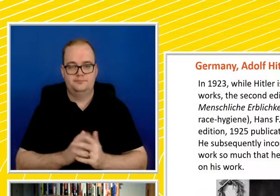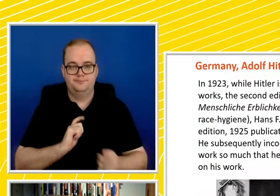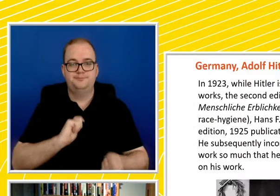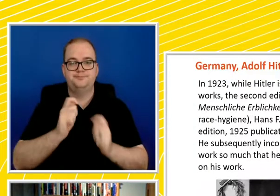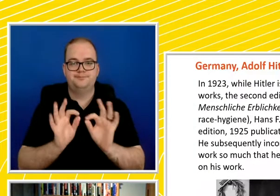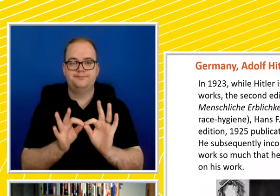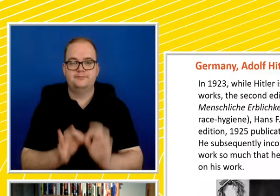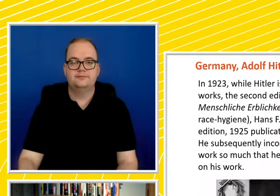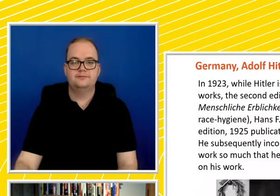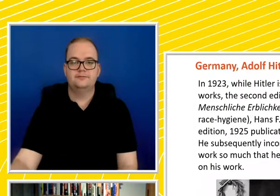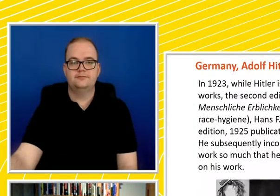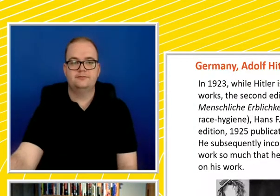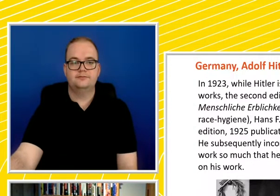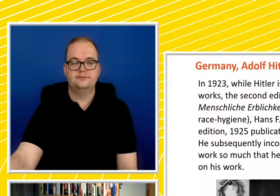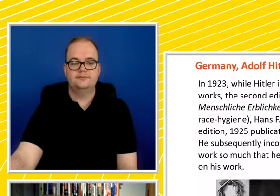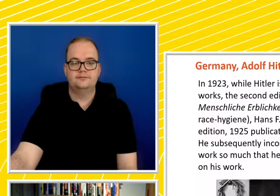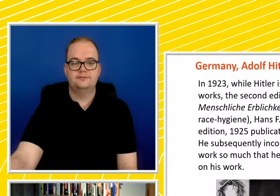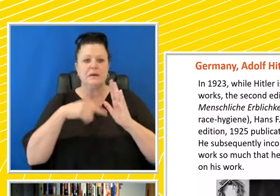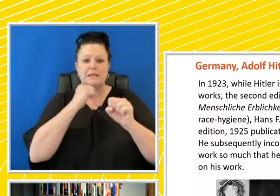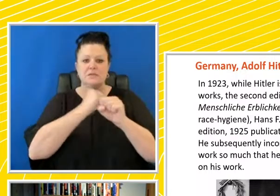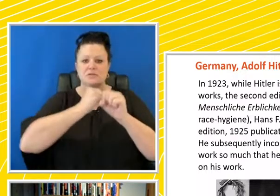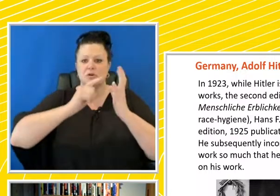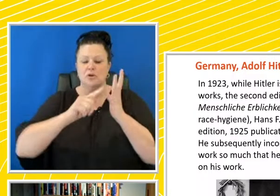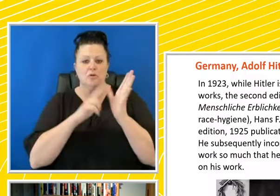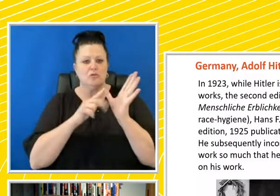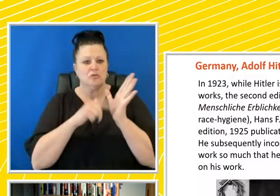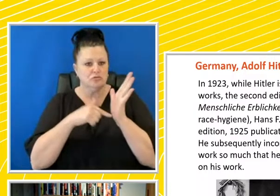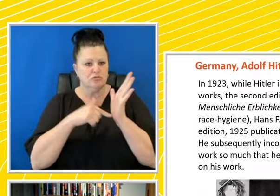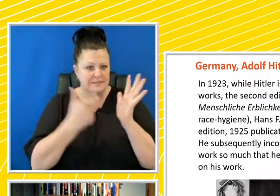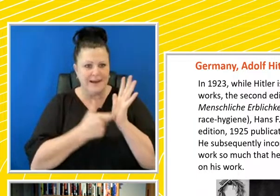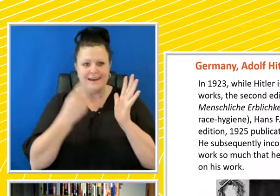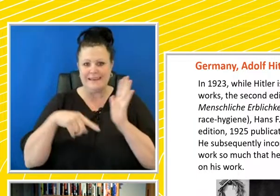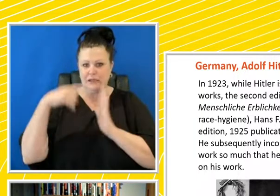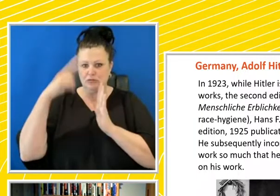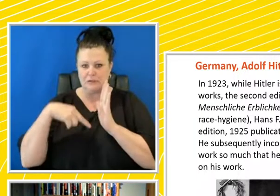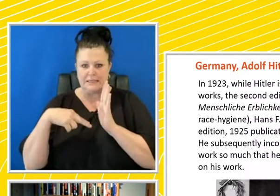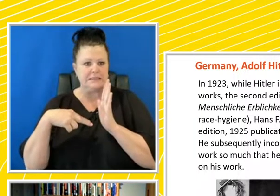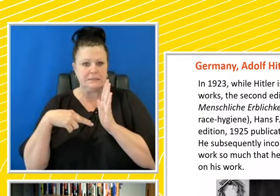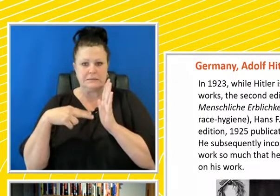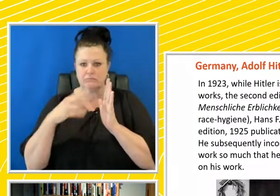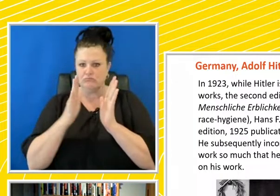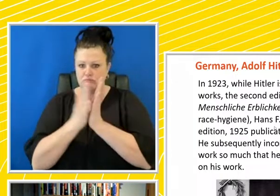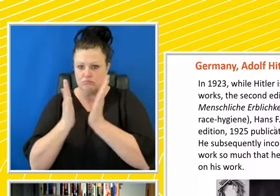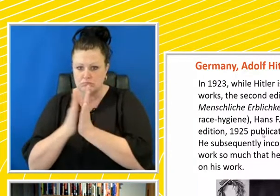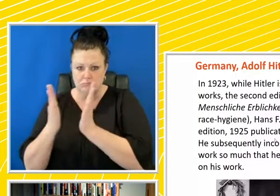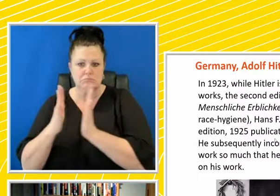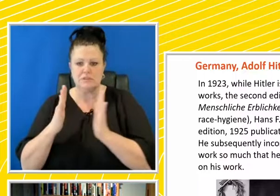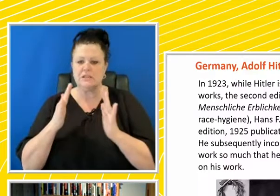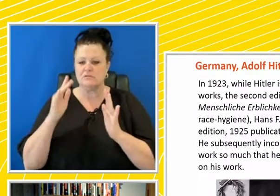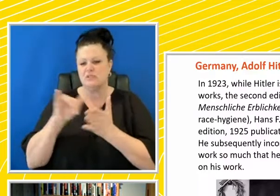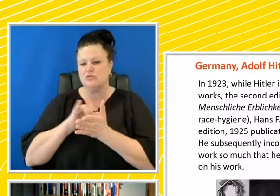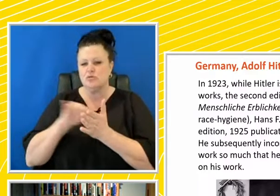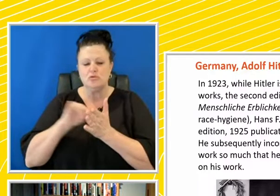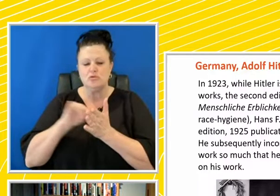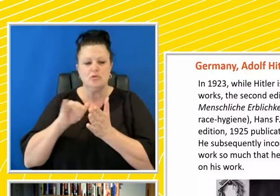and Lenz. He reads Gunther. And he reads Madison Grant's The Passing of the Great Race, the New York lawyer back there